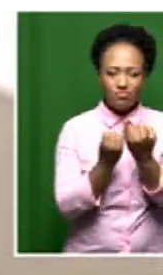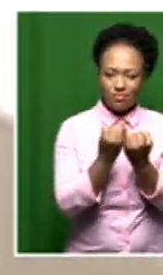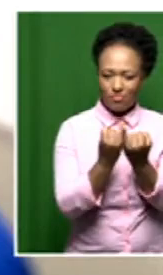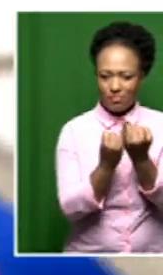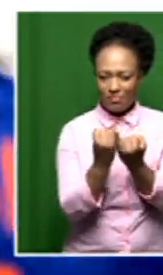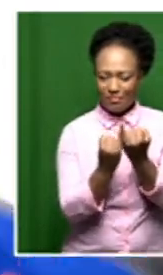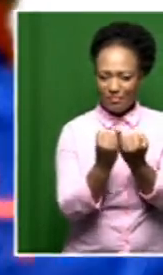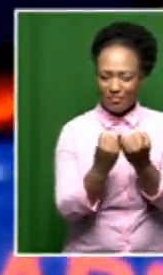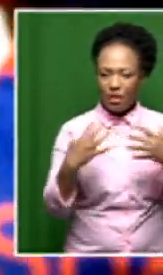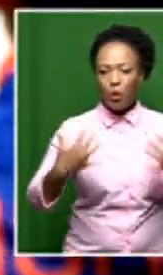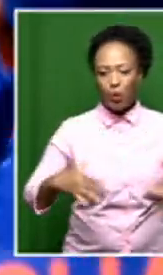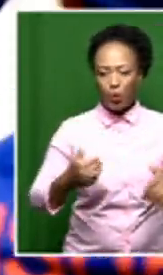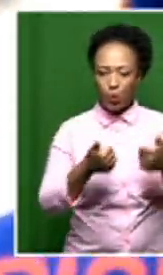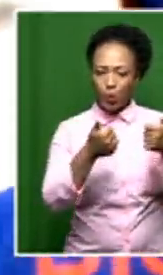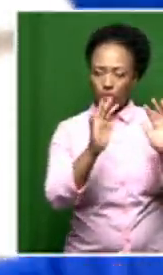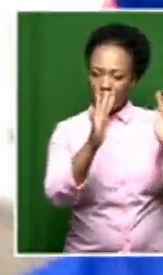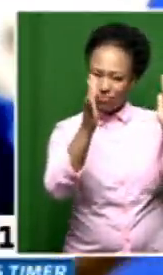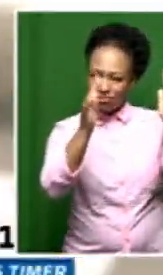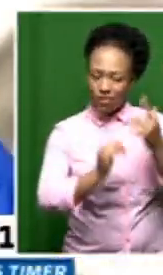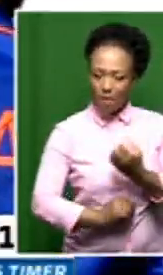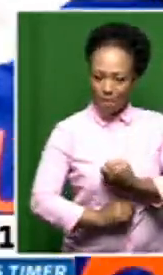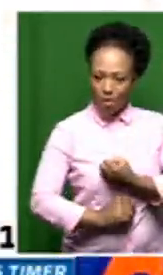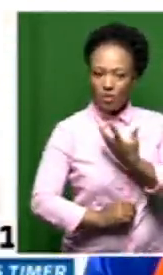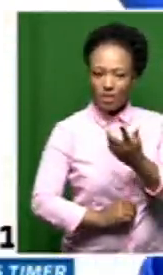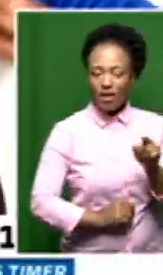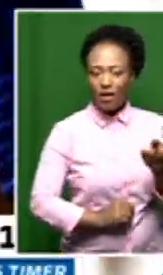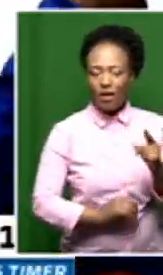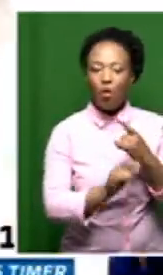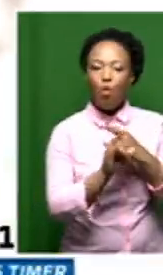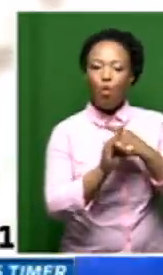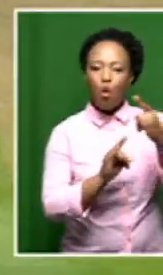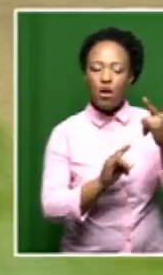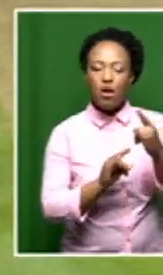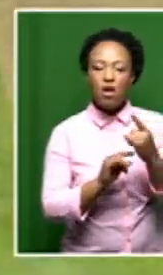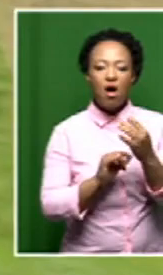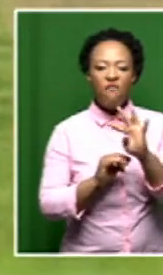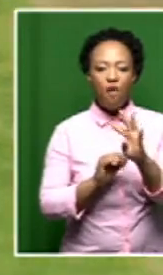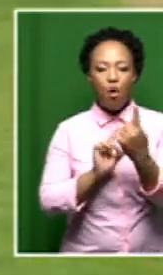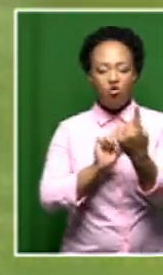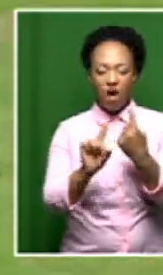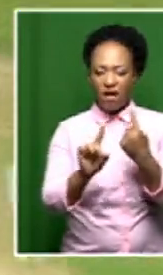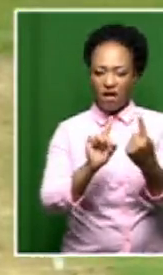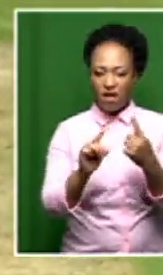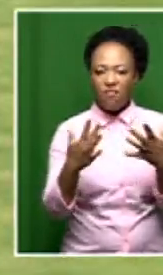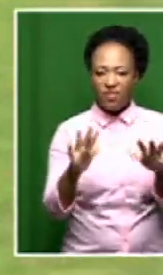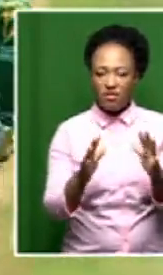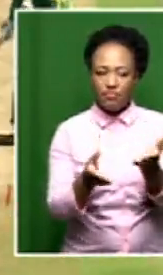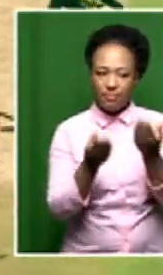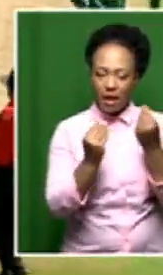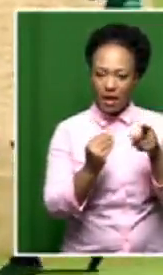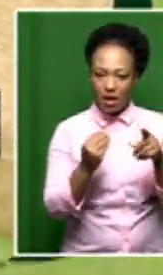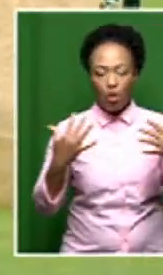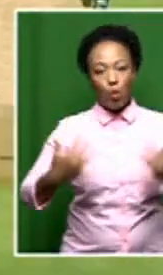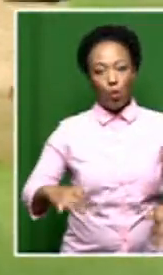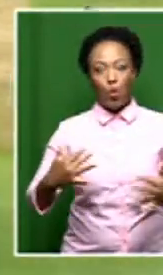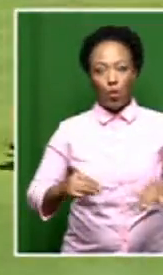Isn't it? Just stunning for the Proteas. Well done to them. So they won the match by four runs in the final over. So that was the big